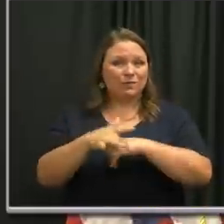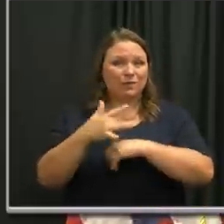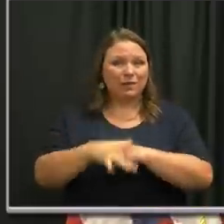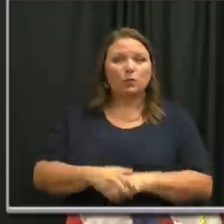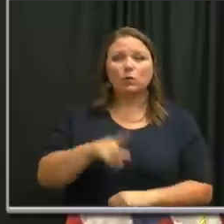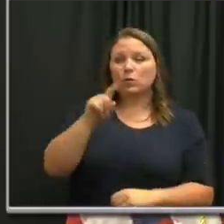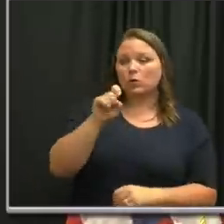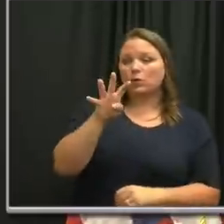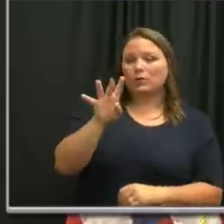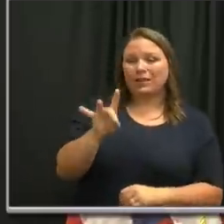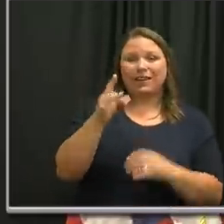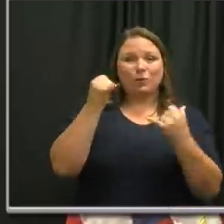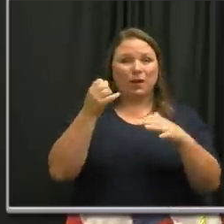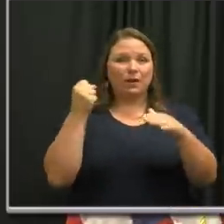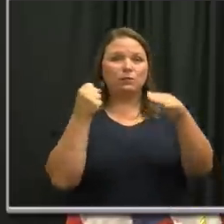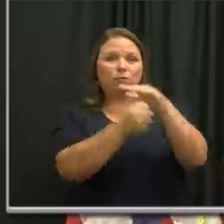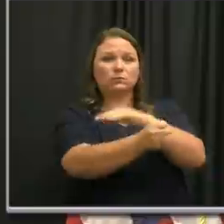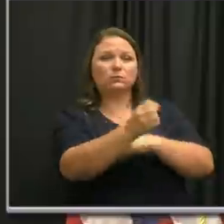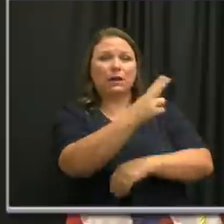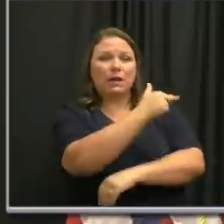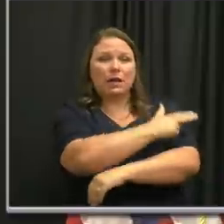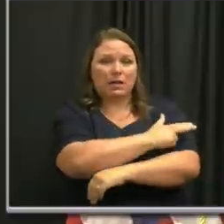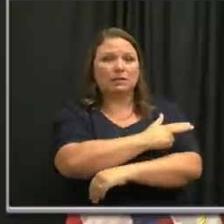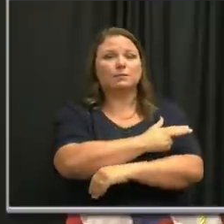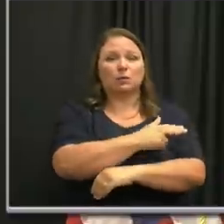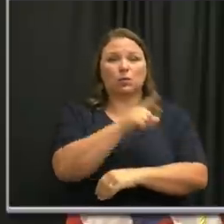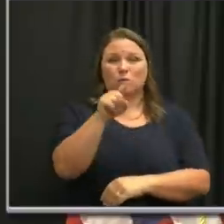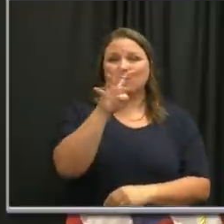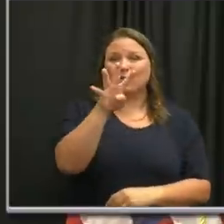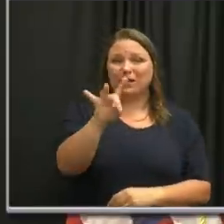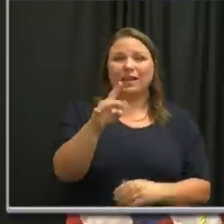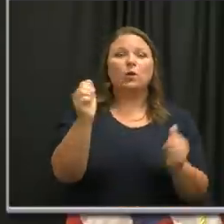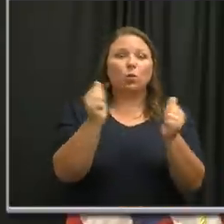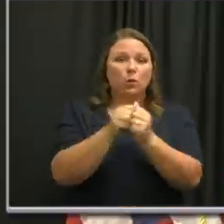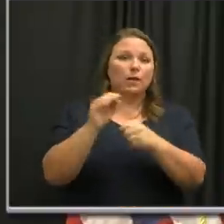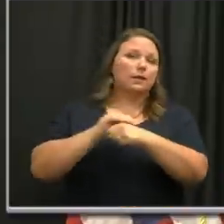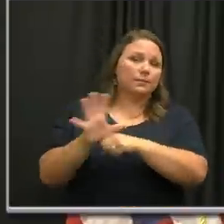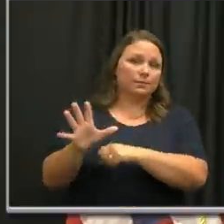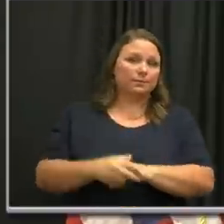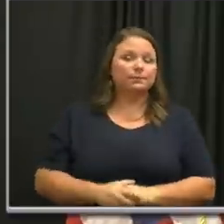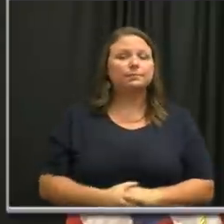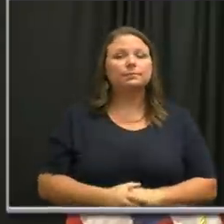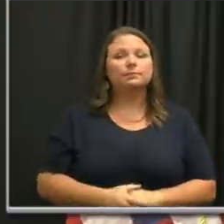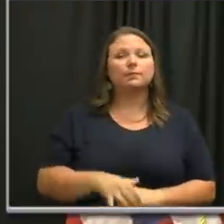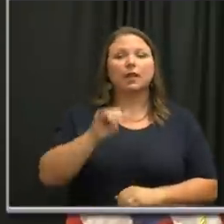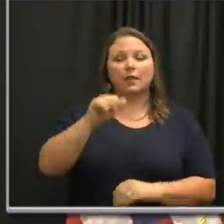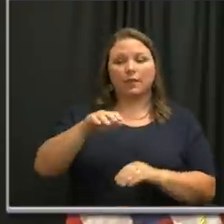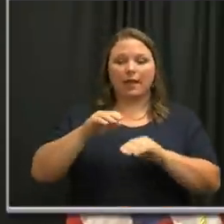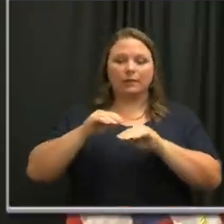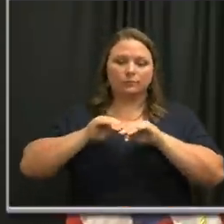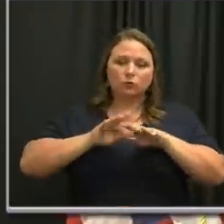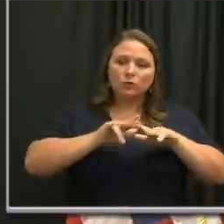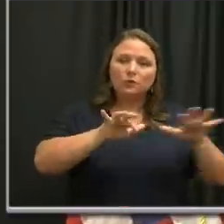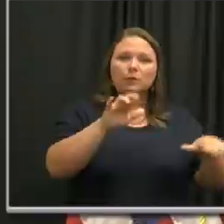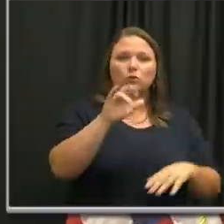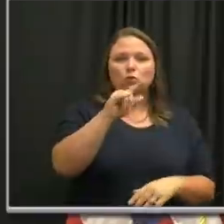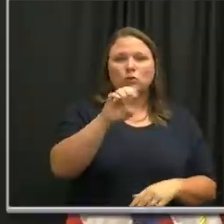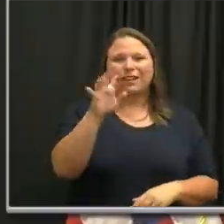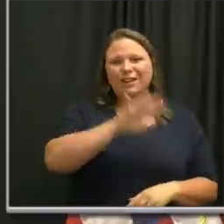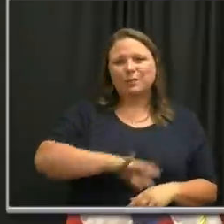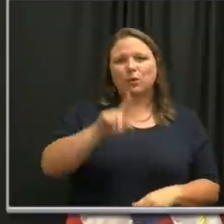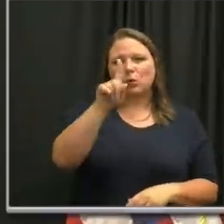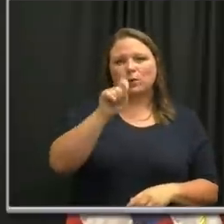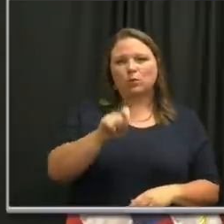148 people are currently hospitalized in Davidson County hospitals with COVID-19. The transmission rate for Nashville is around 1